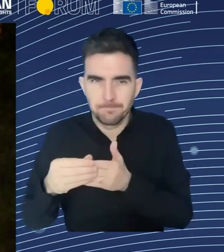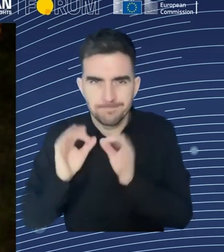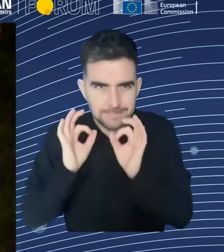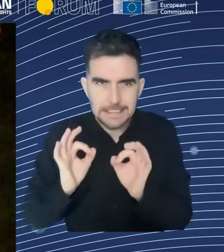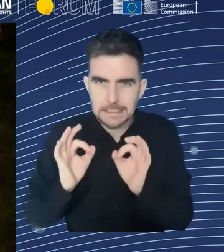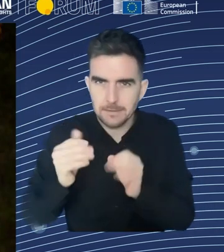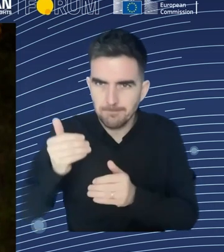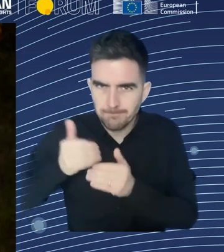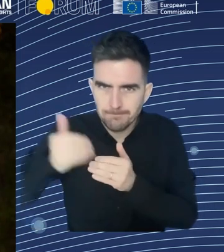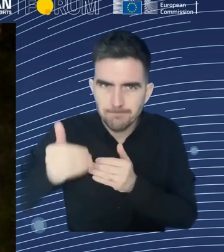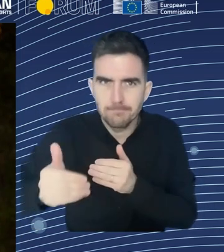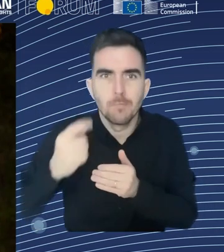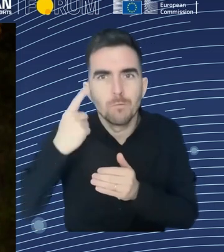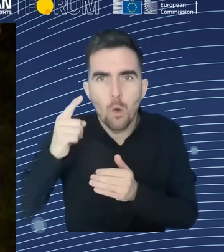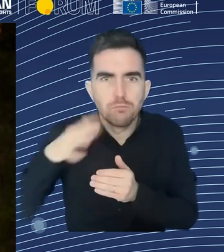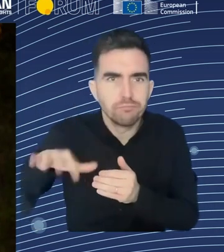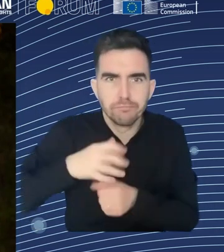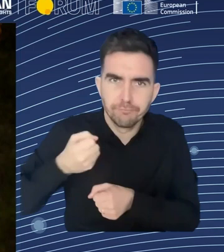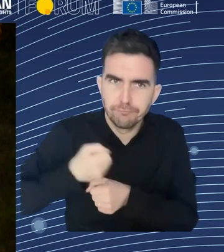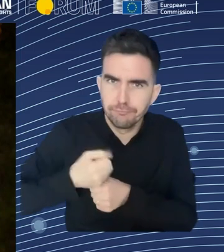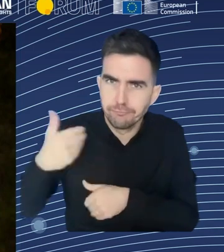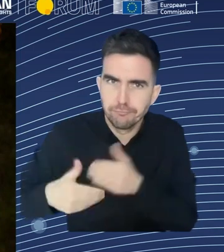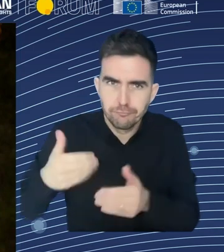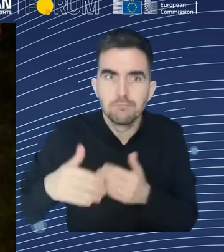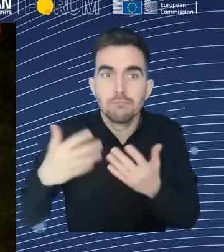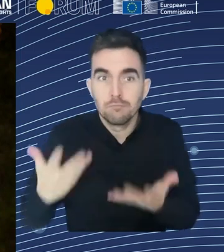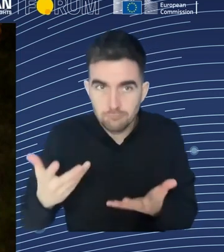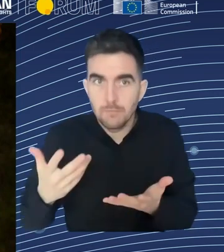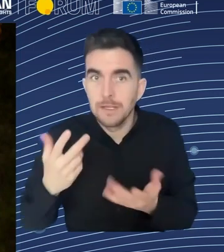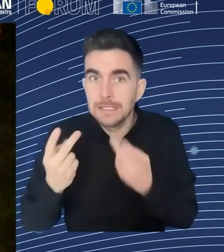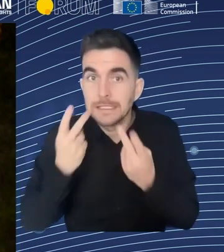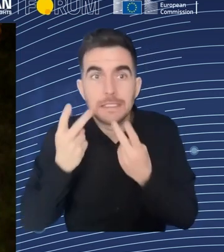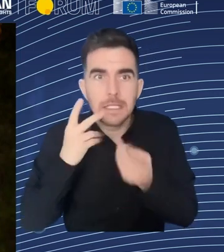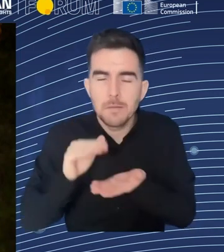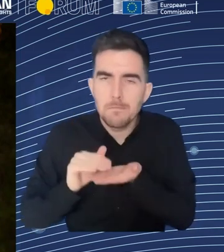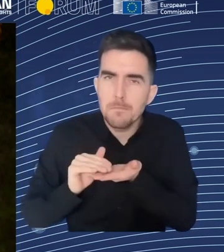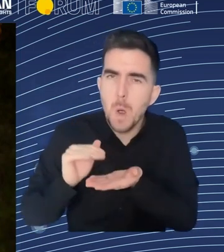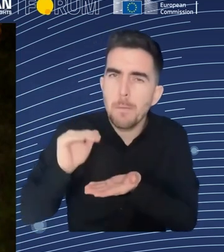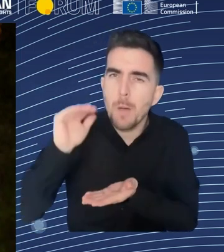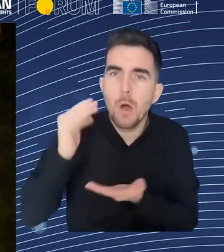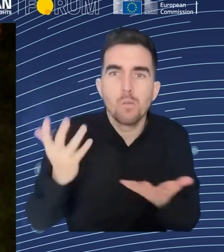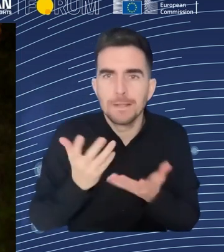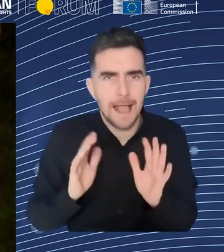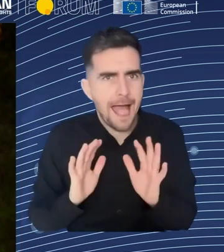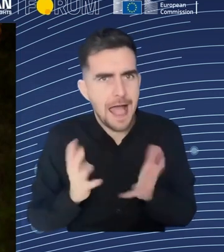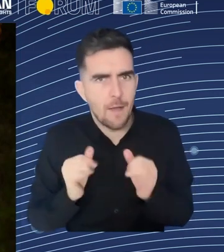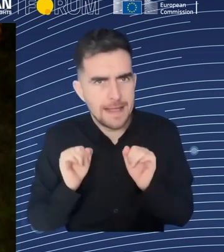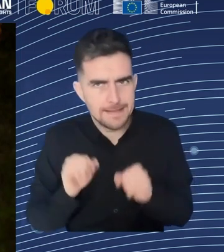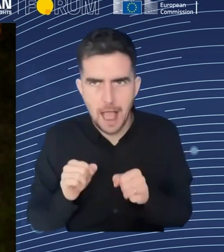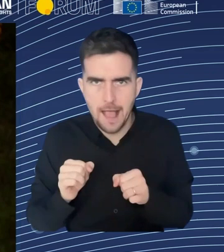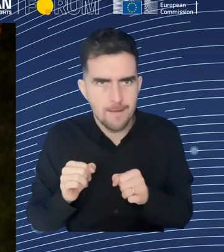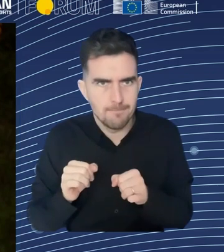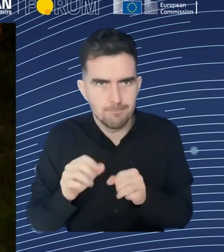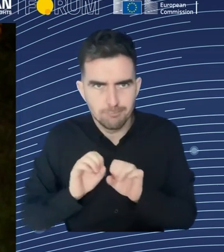And I stress this as this may sound a little bit outlandish. I would say in a lot of low-wage industries in America, you're starting to